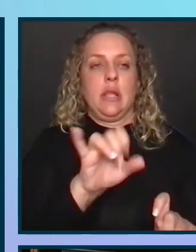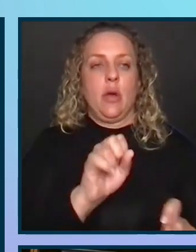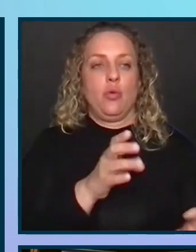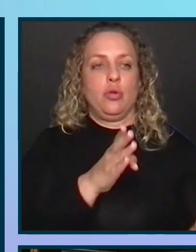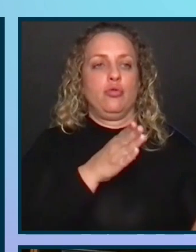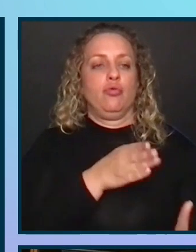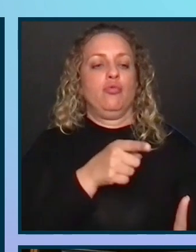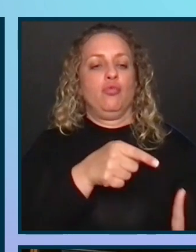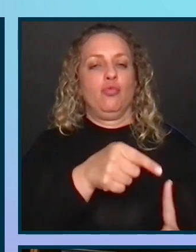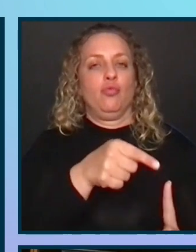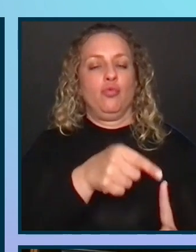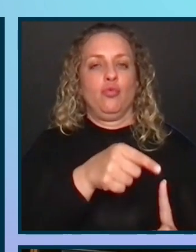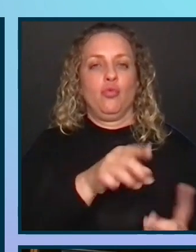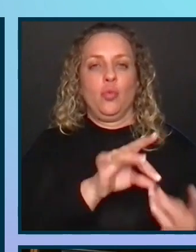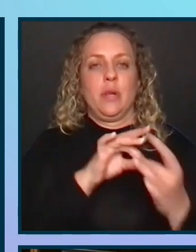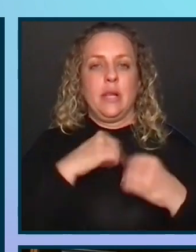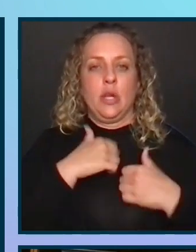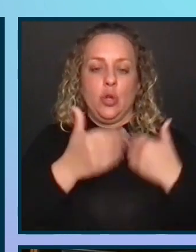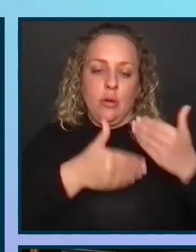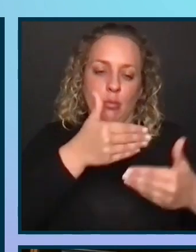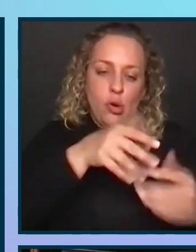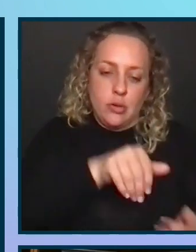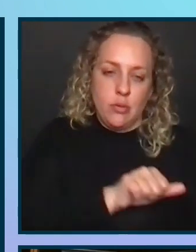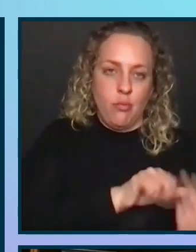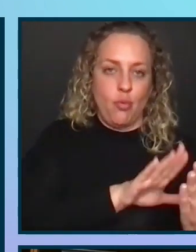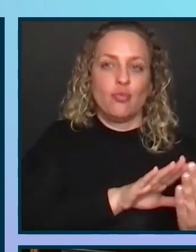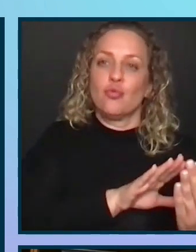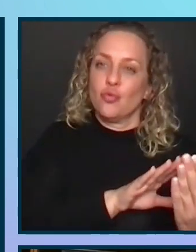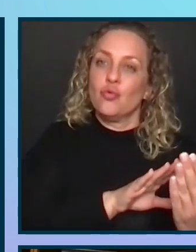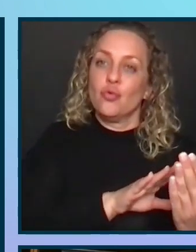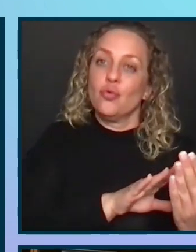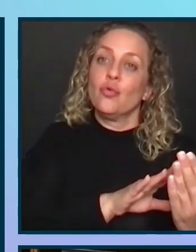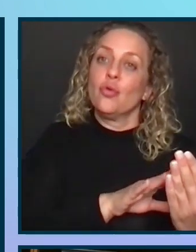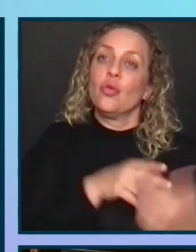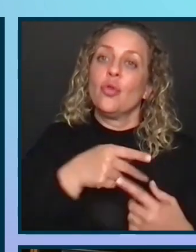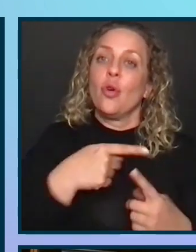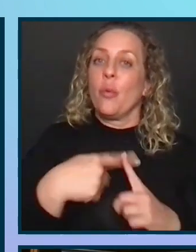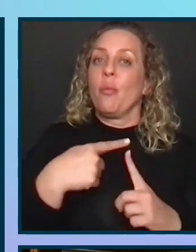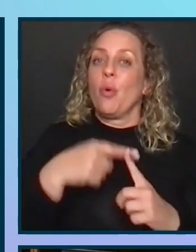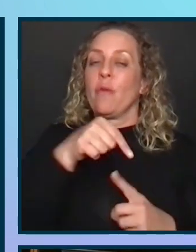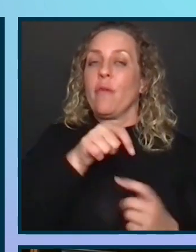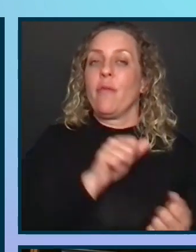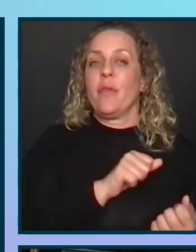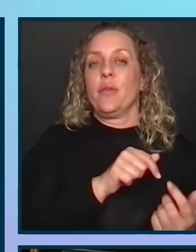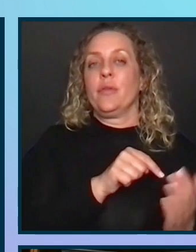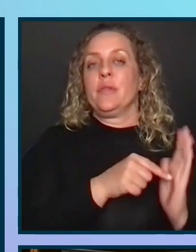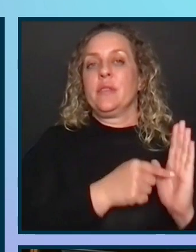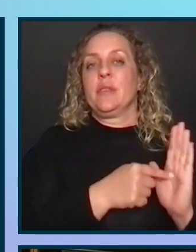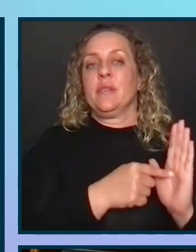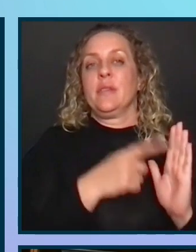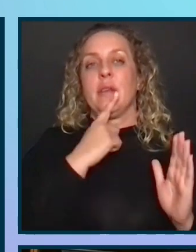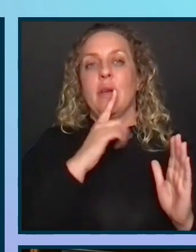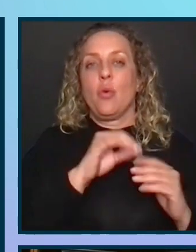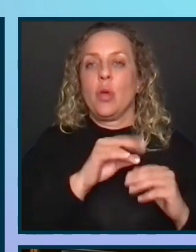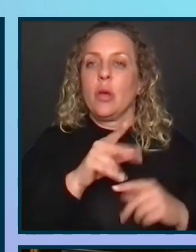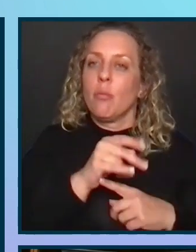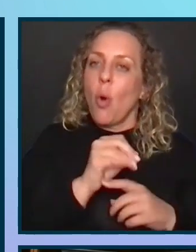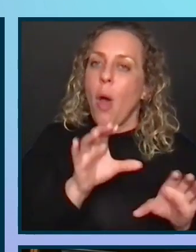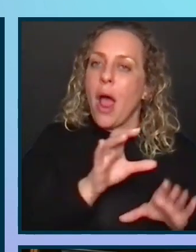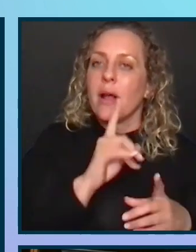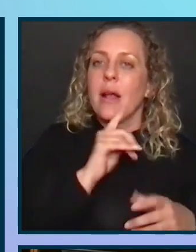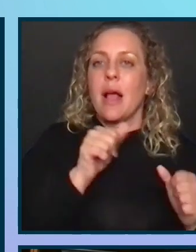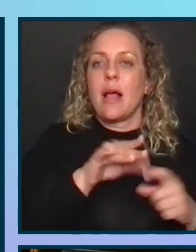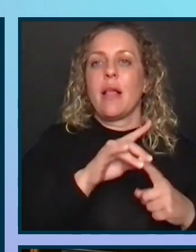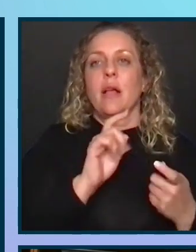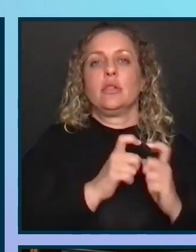directly related to how the change process was approached. The pros of this model is it can be very proactive. It allows the change